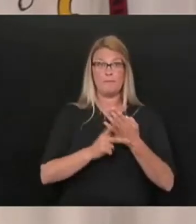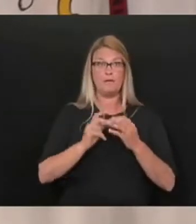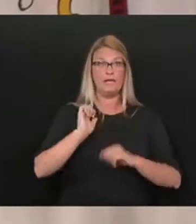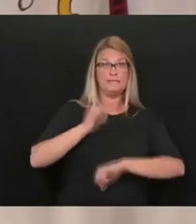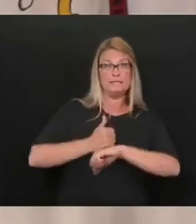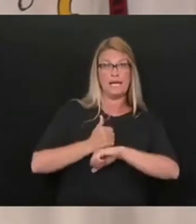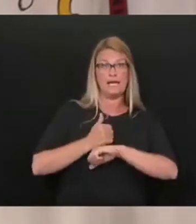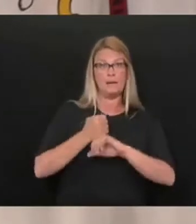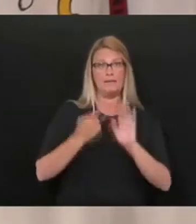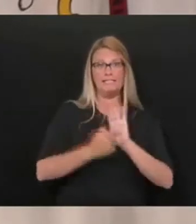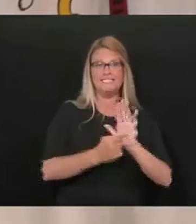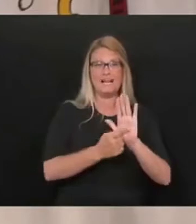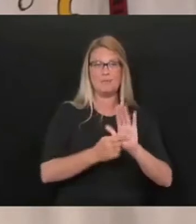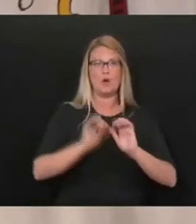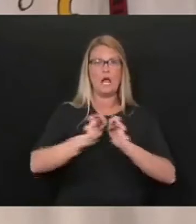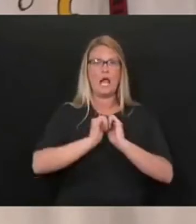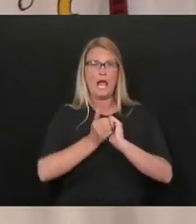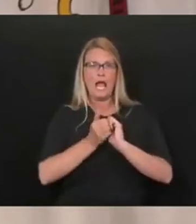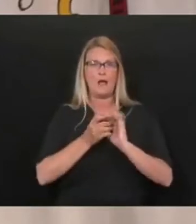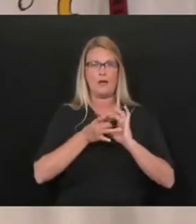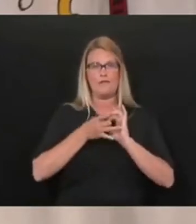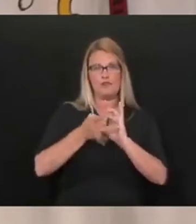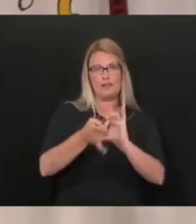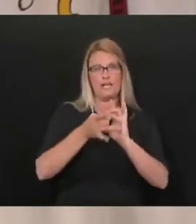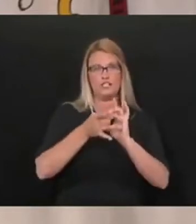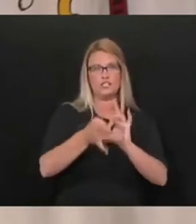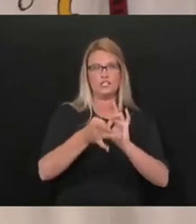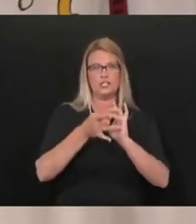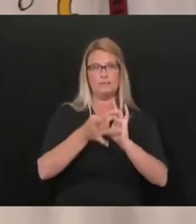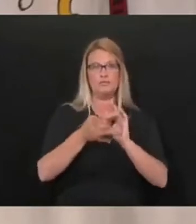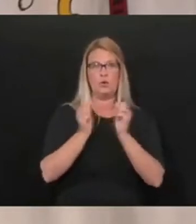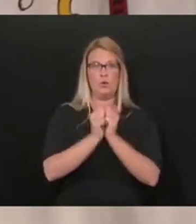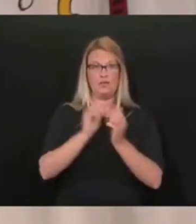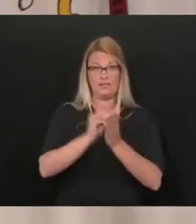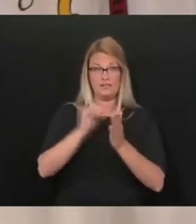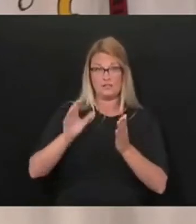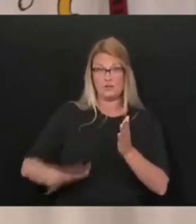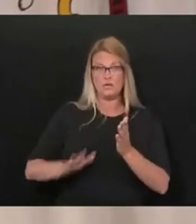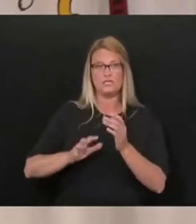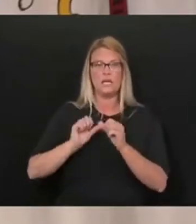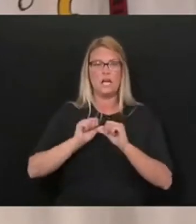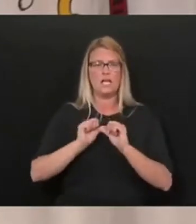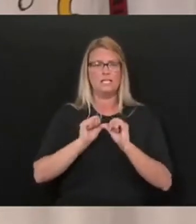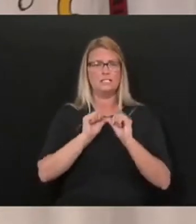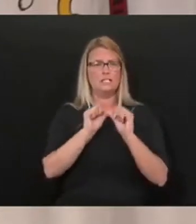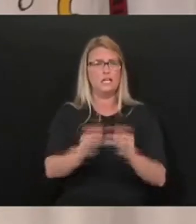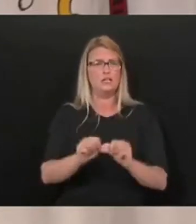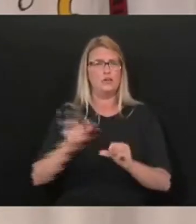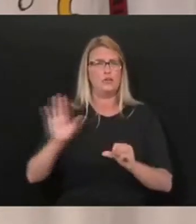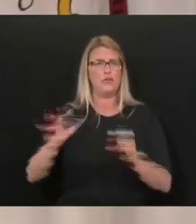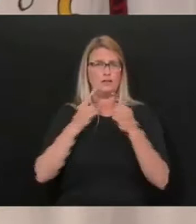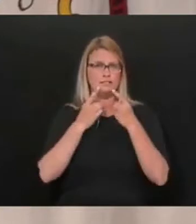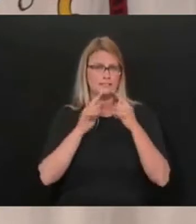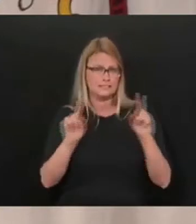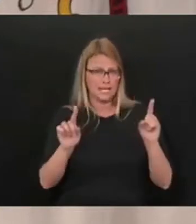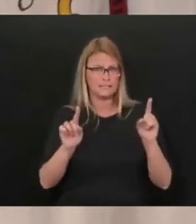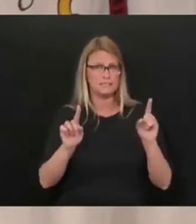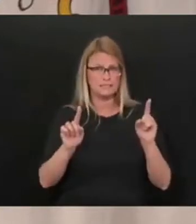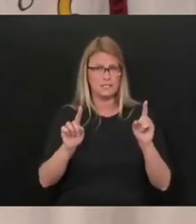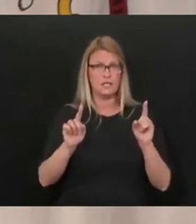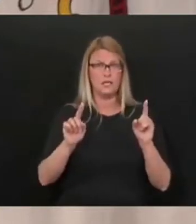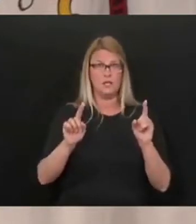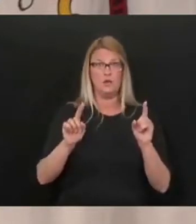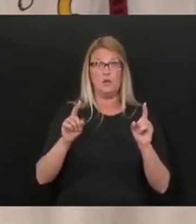maintain relationships with these students and ensure the continued success, even while interaction